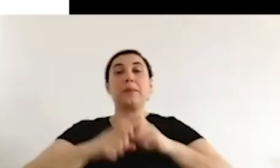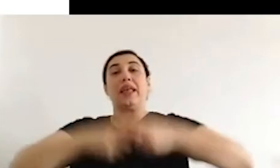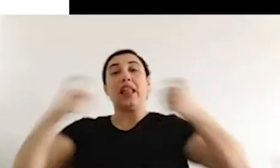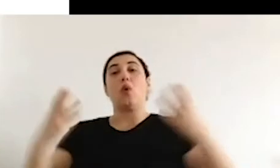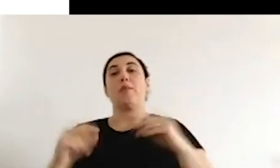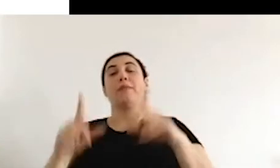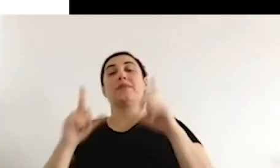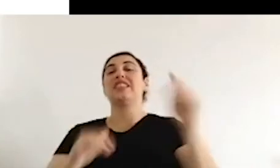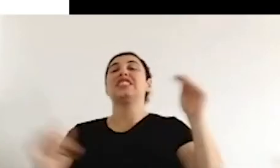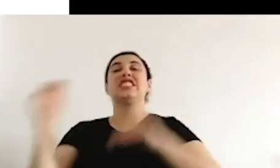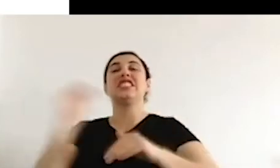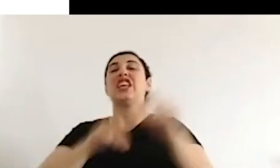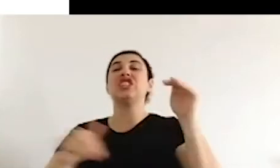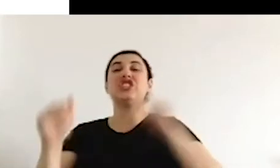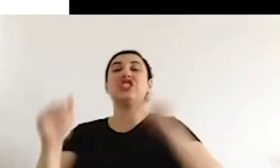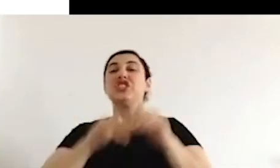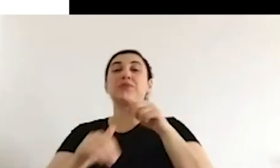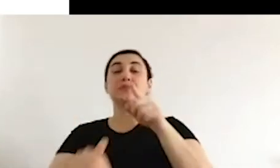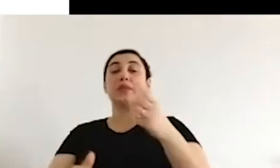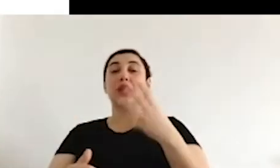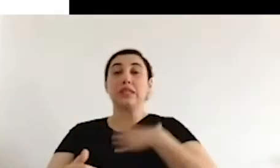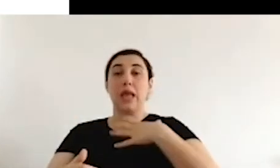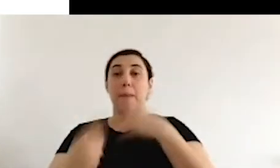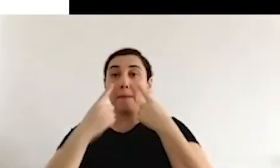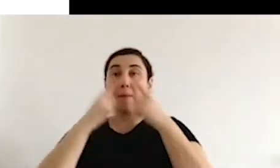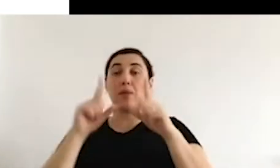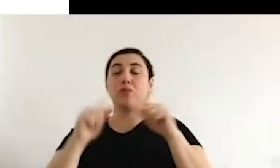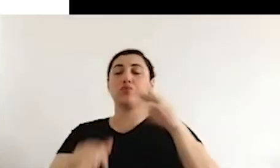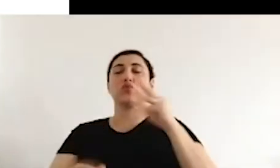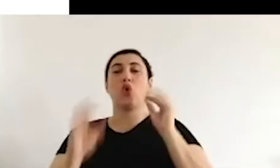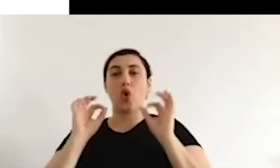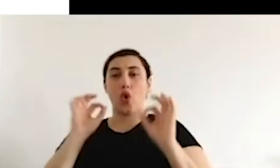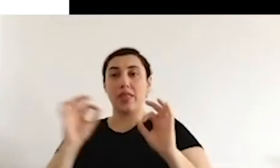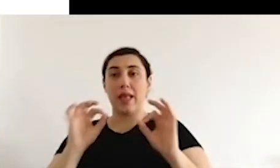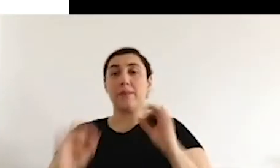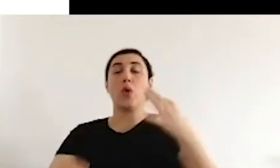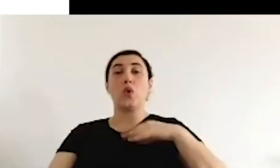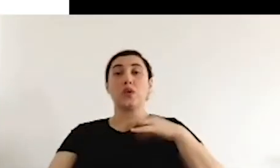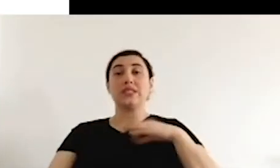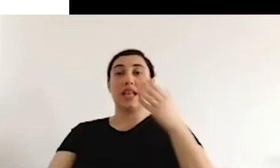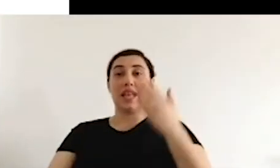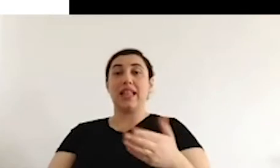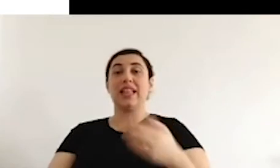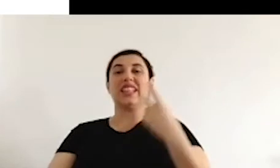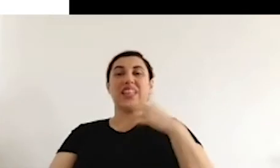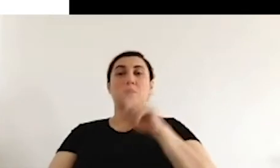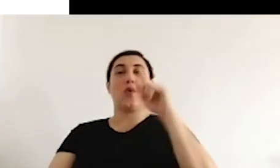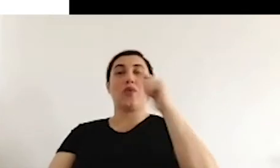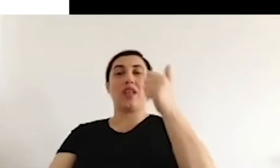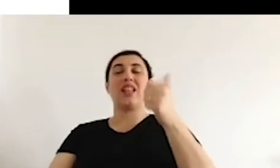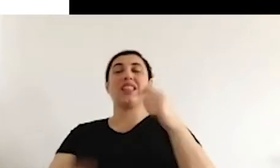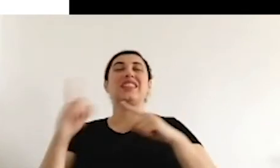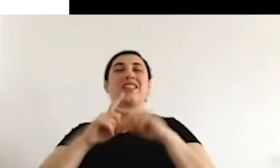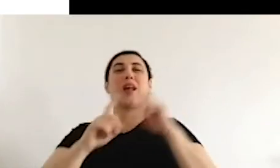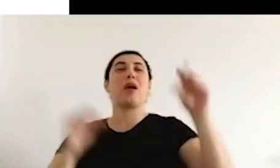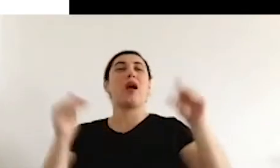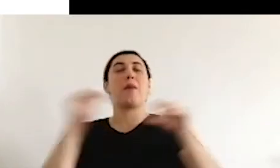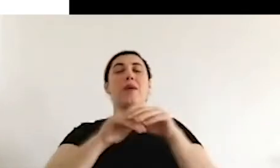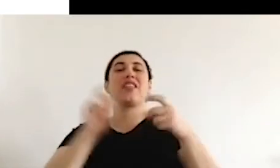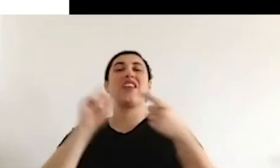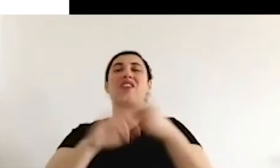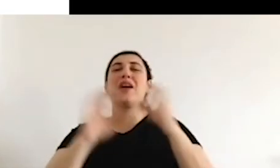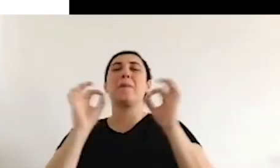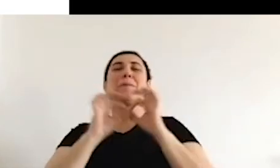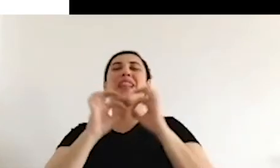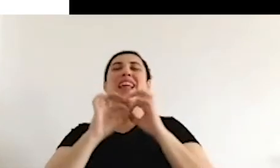We need to definitely watch out for the elections. We should